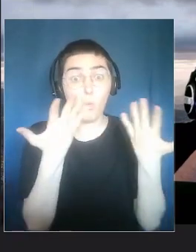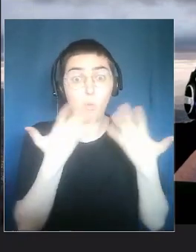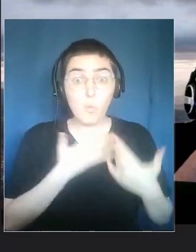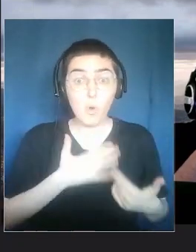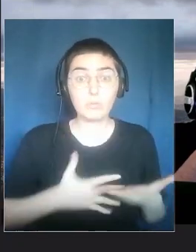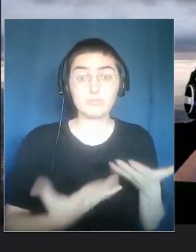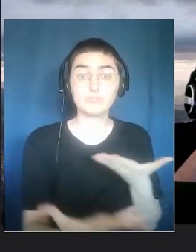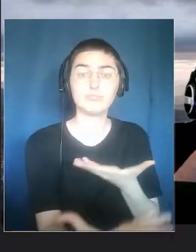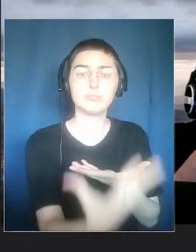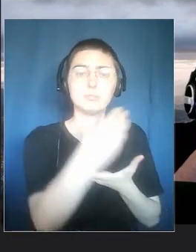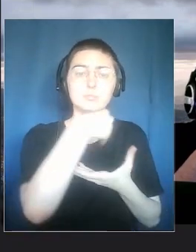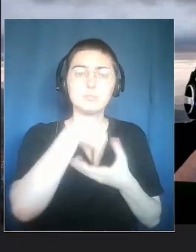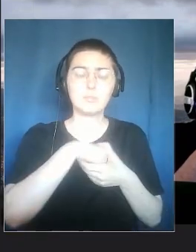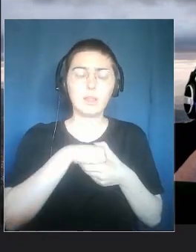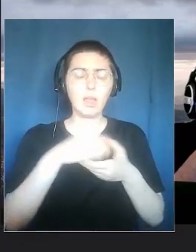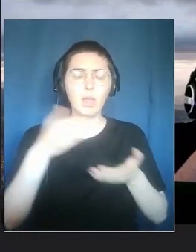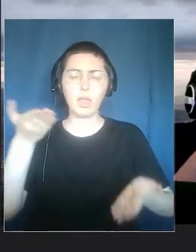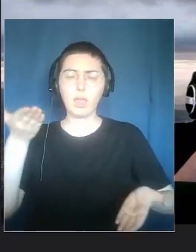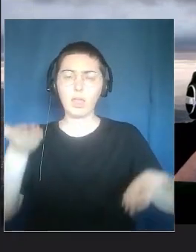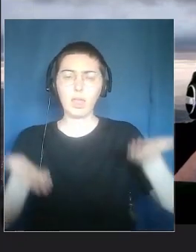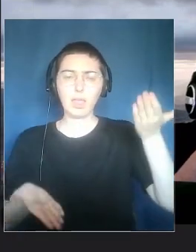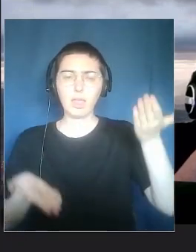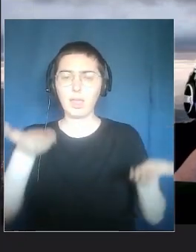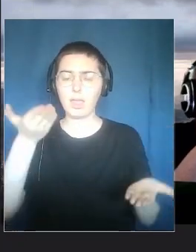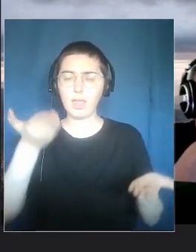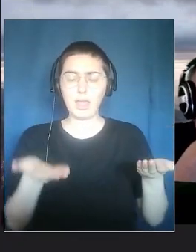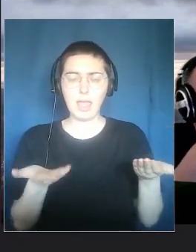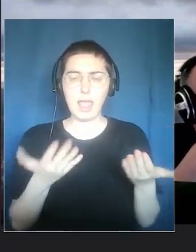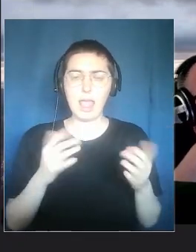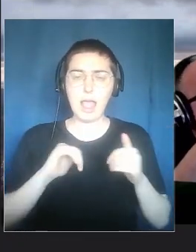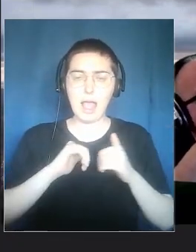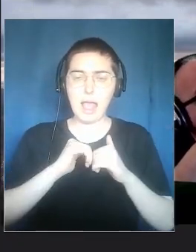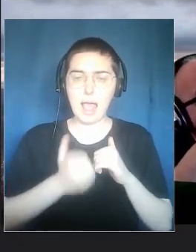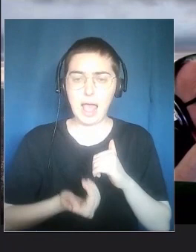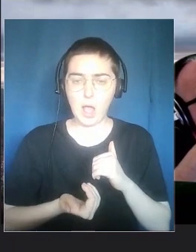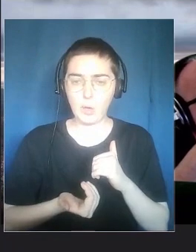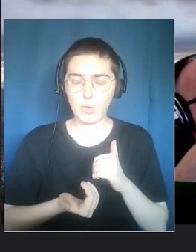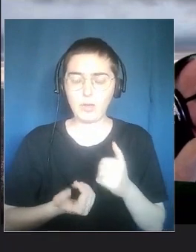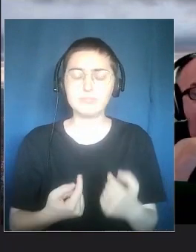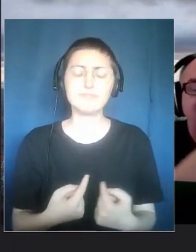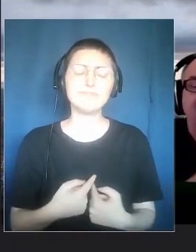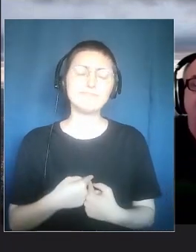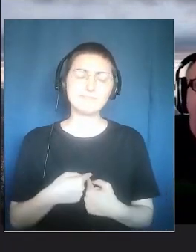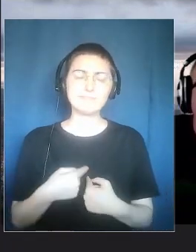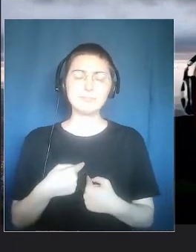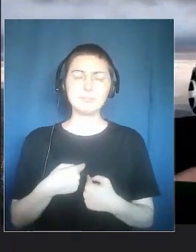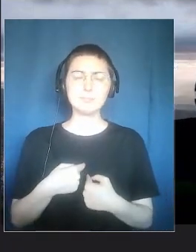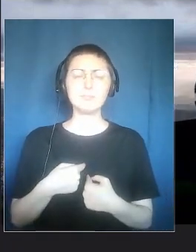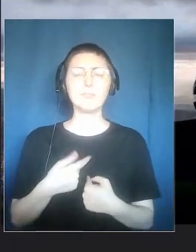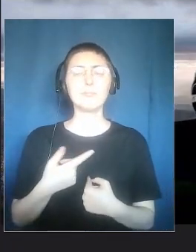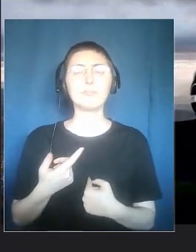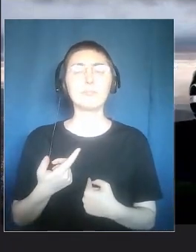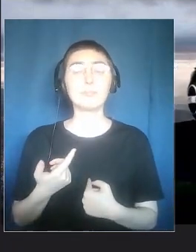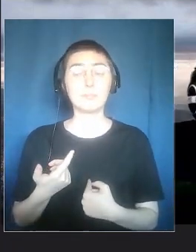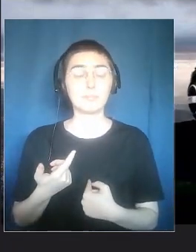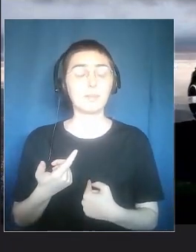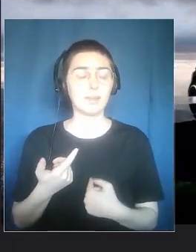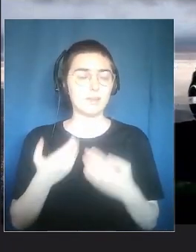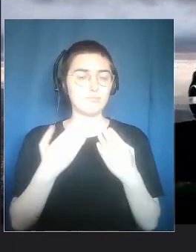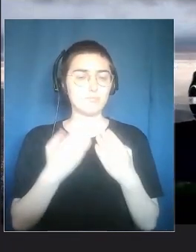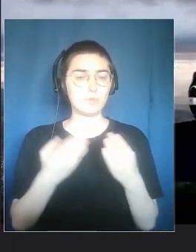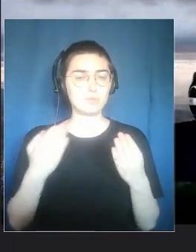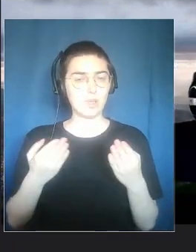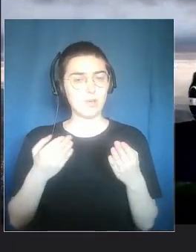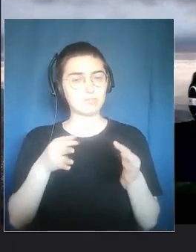the story, but a model of multiple voices. How do you find the right balance?